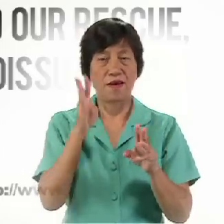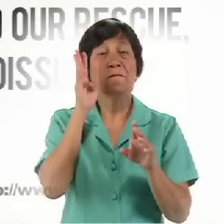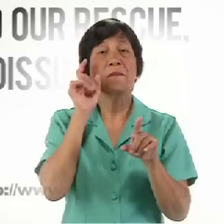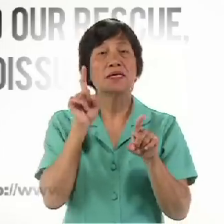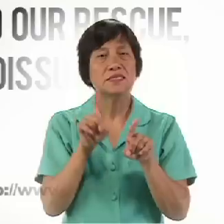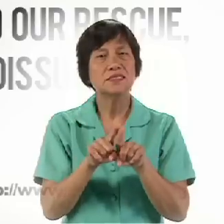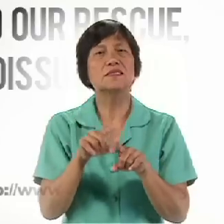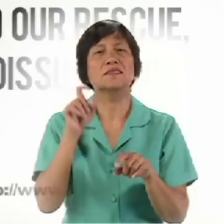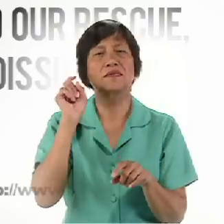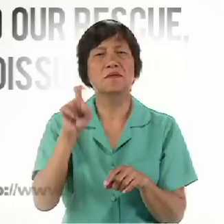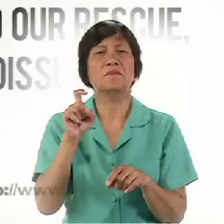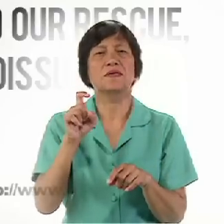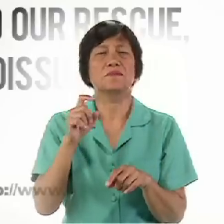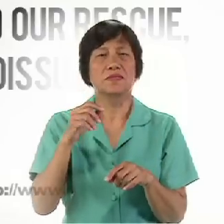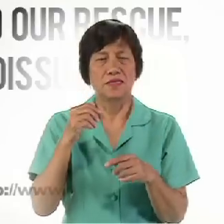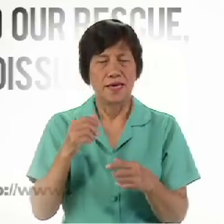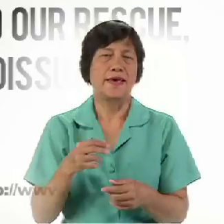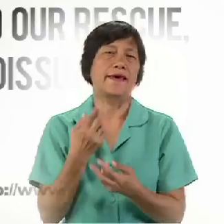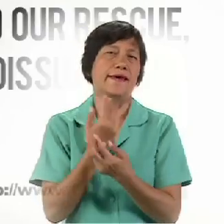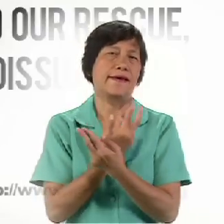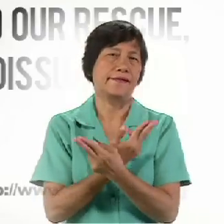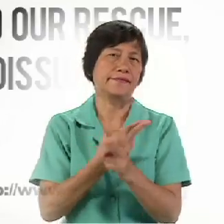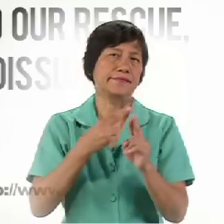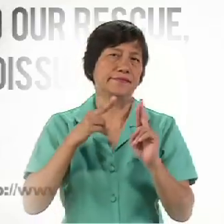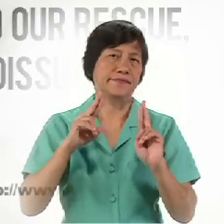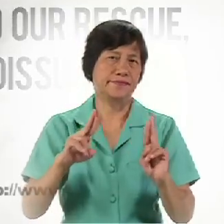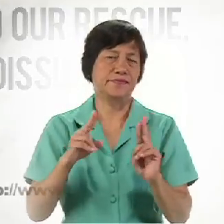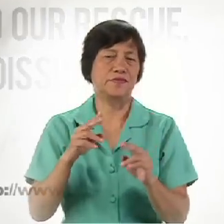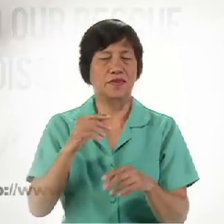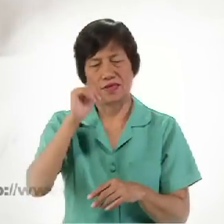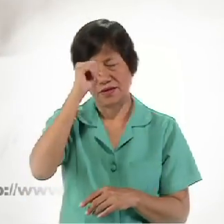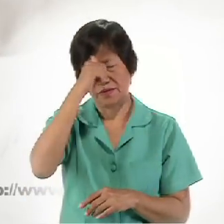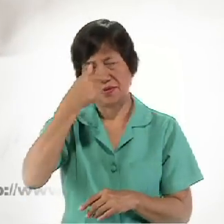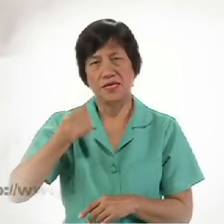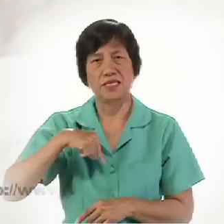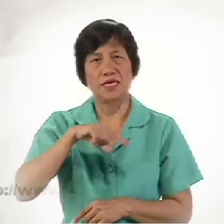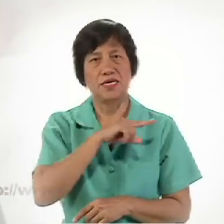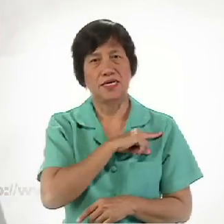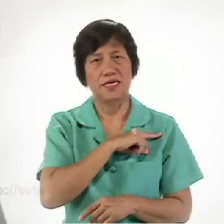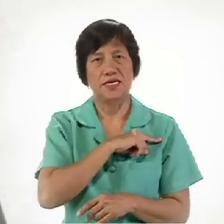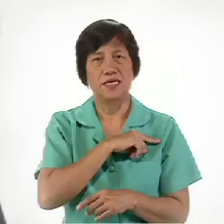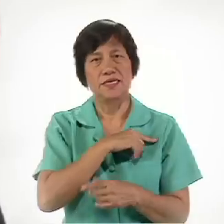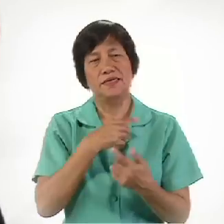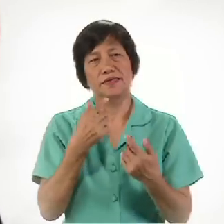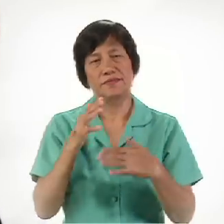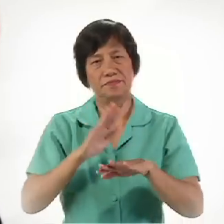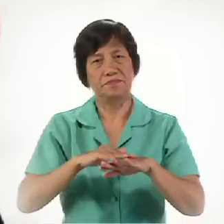come to the rescue Must remind us Must dissuade us